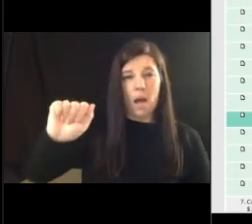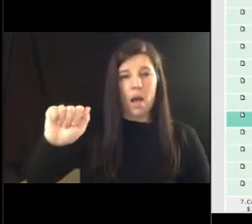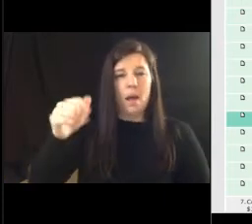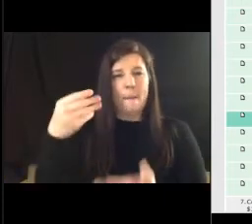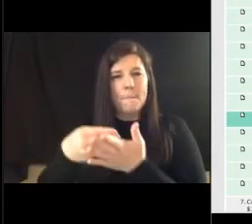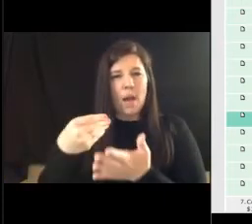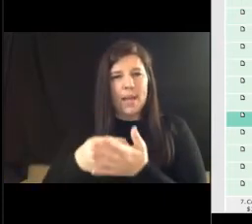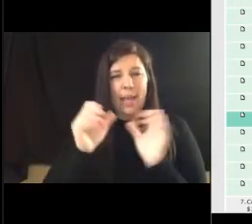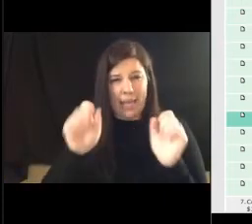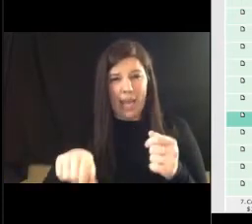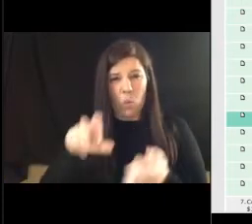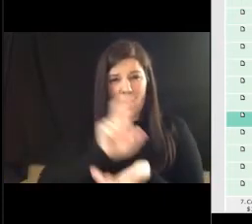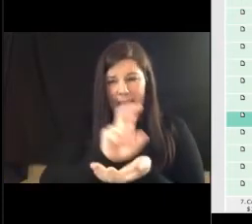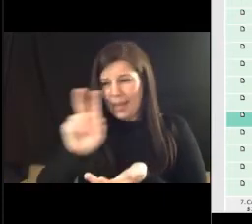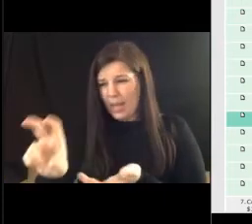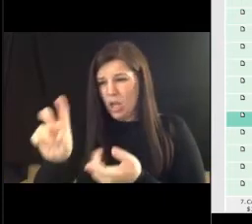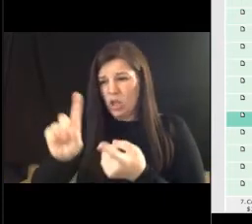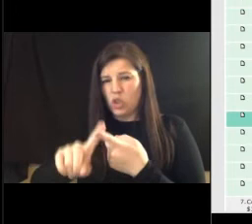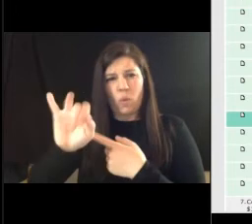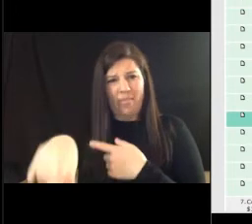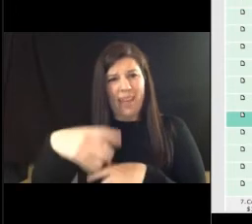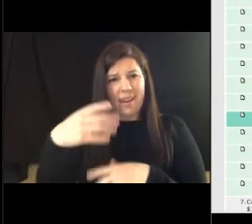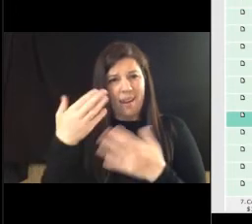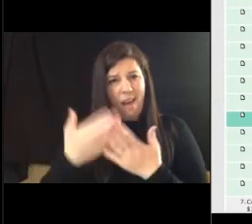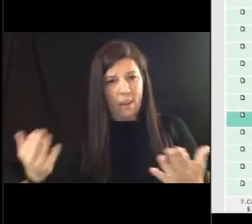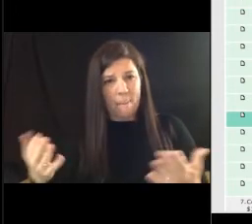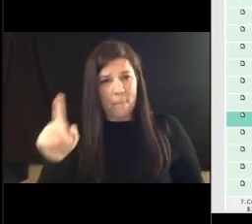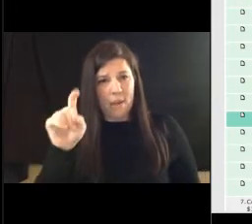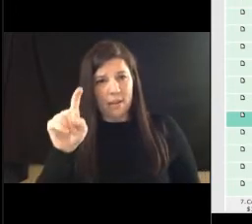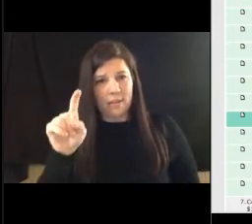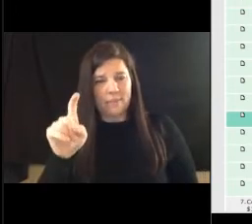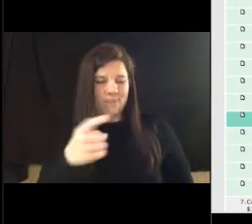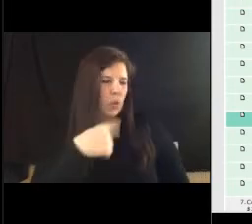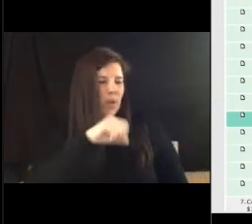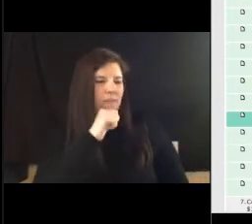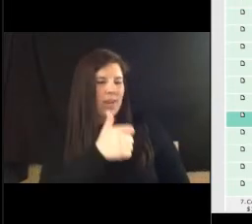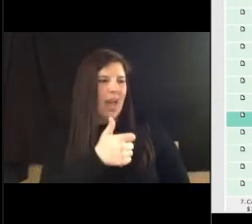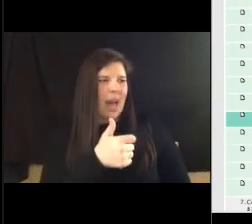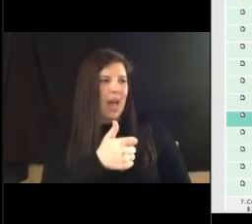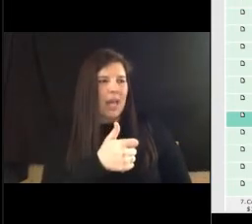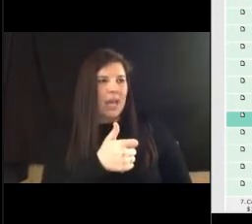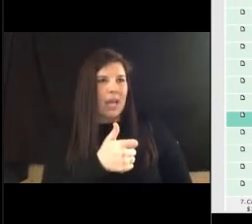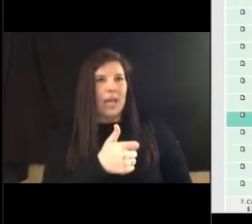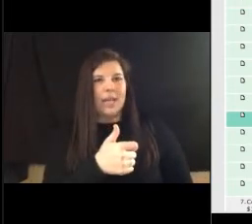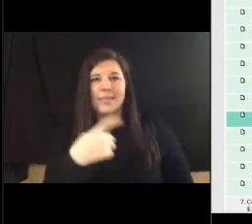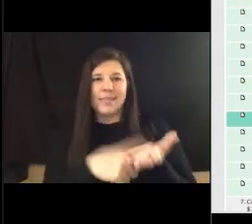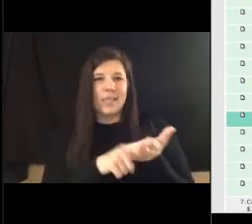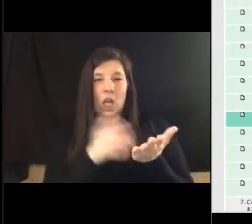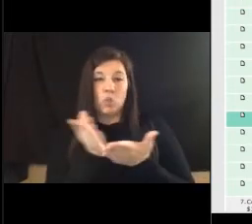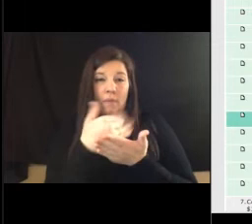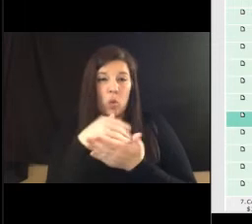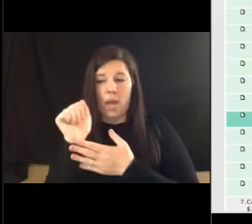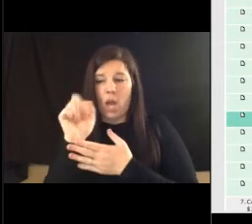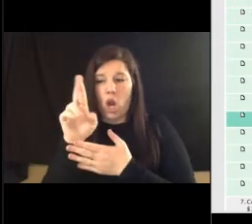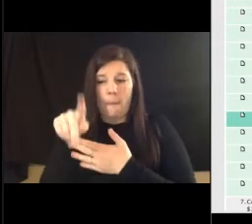some of those arpa funds toward this line item you know i we haven't been involved in giving you know reviewing those arpa funds but that's something we can look at with